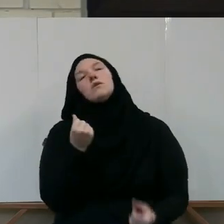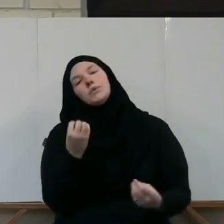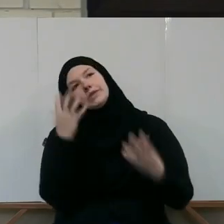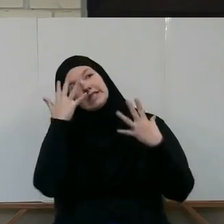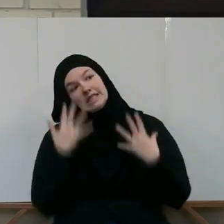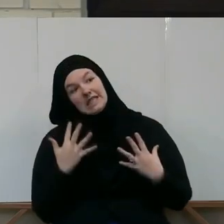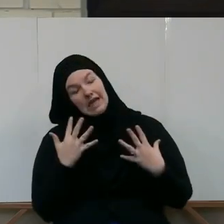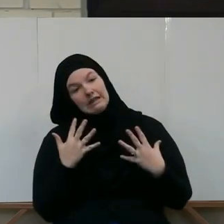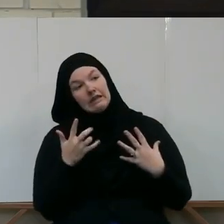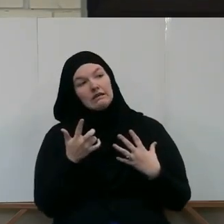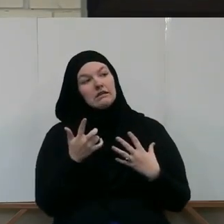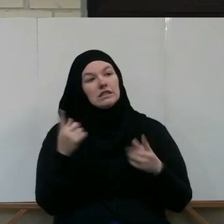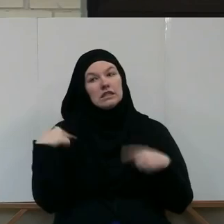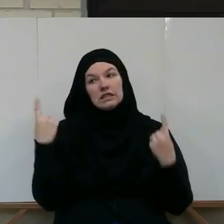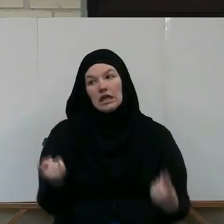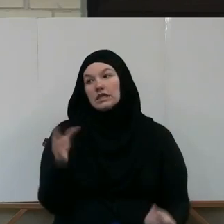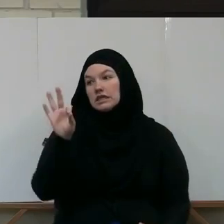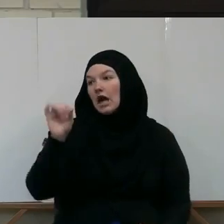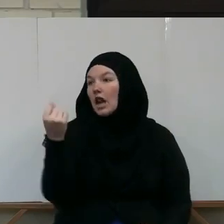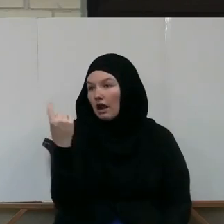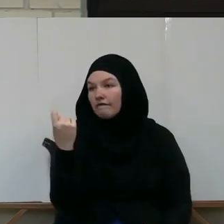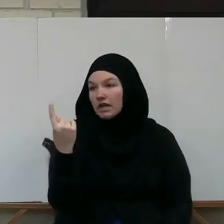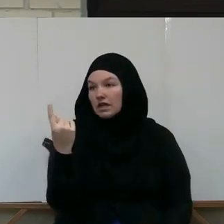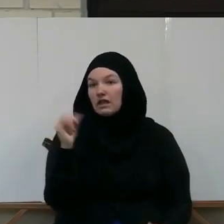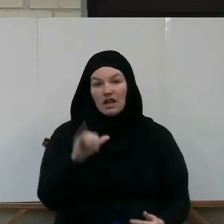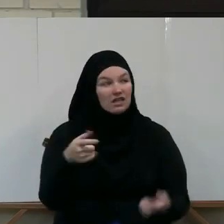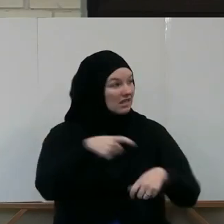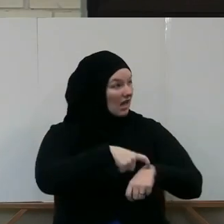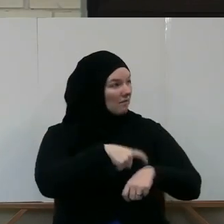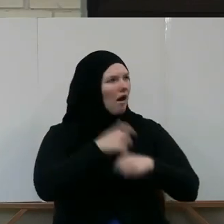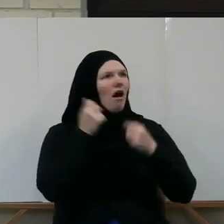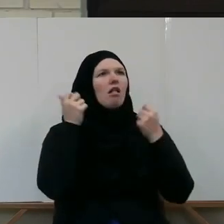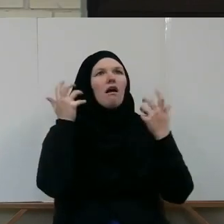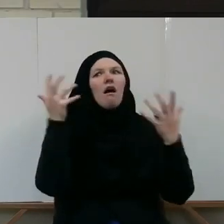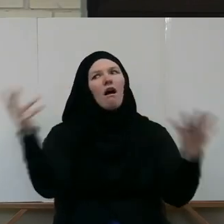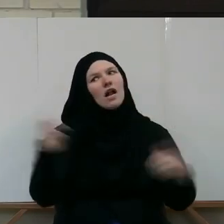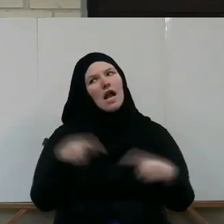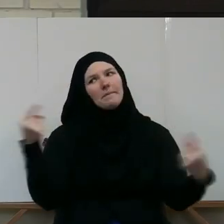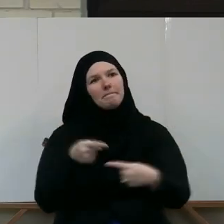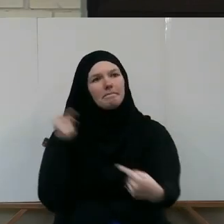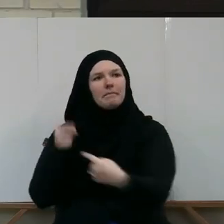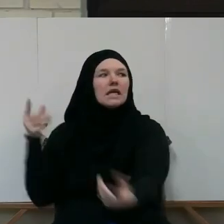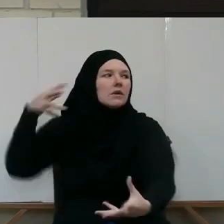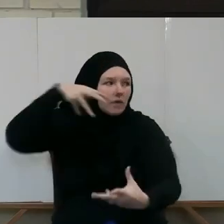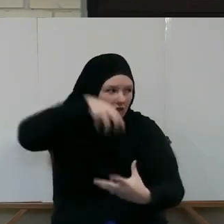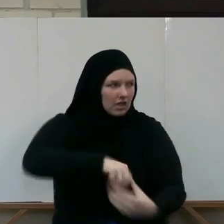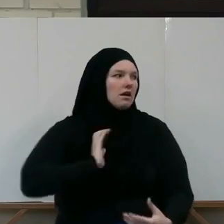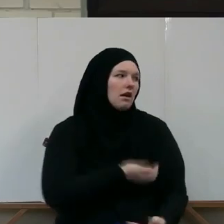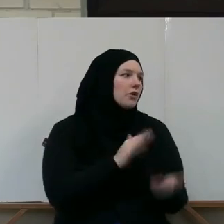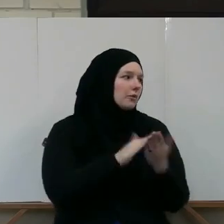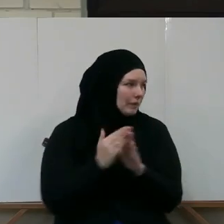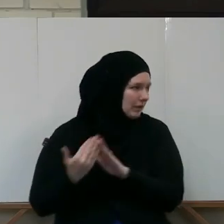those days and since 9-11, there is a lot of enemies within the community